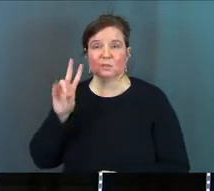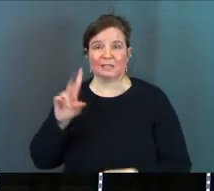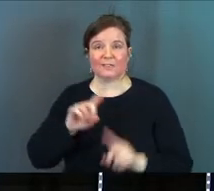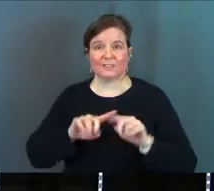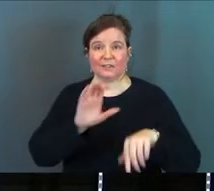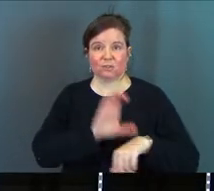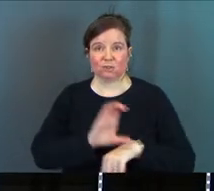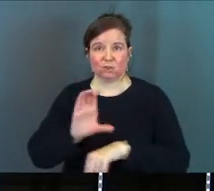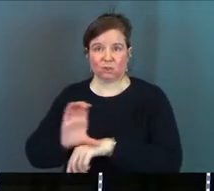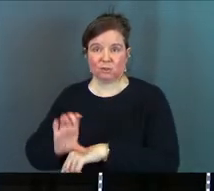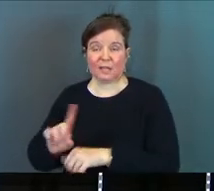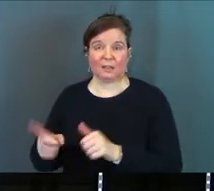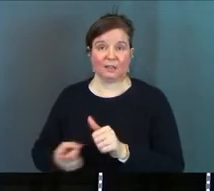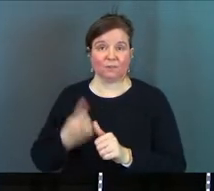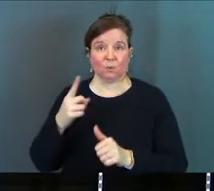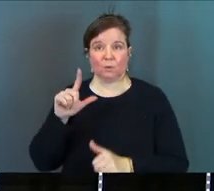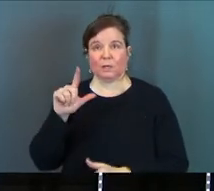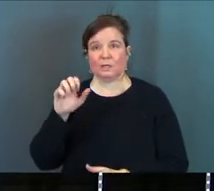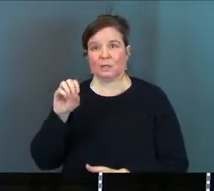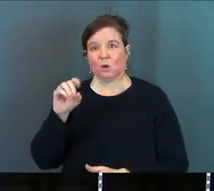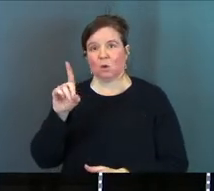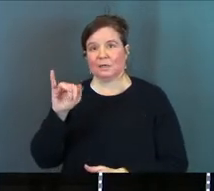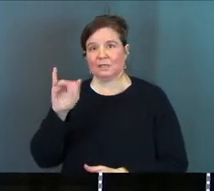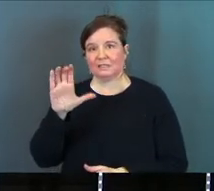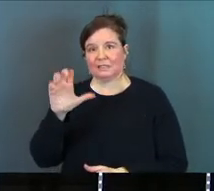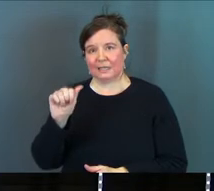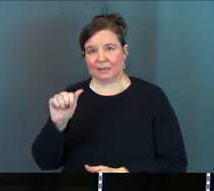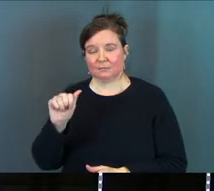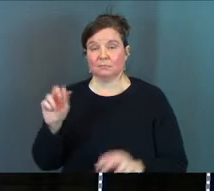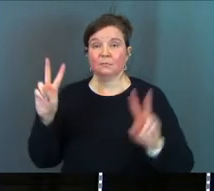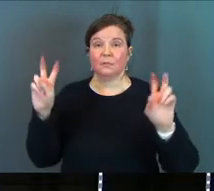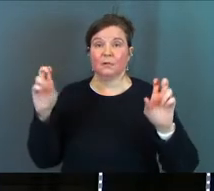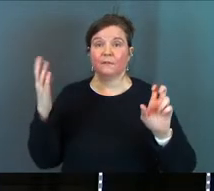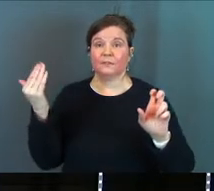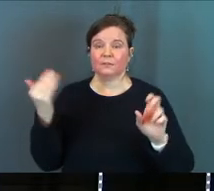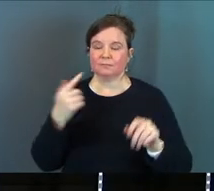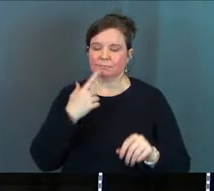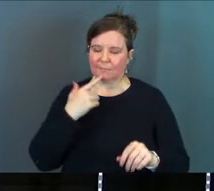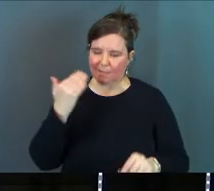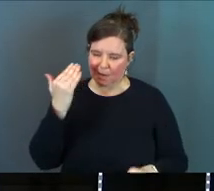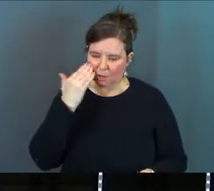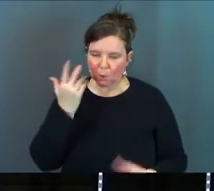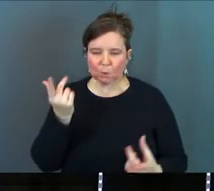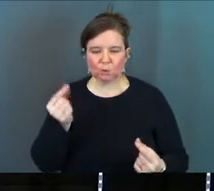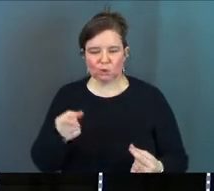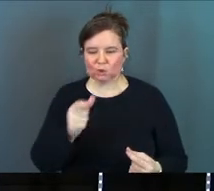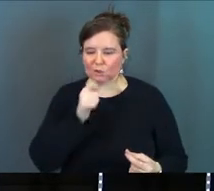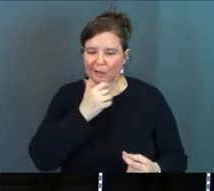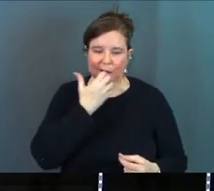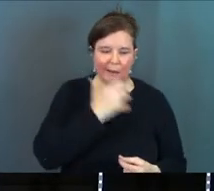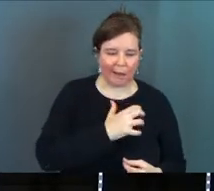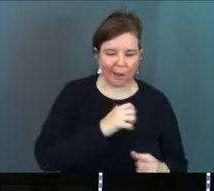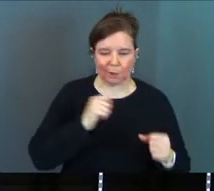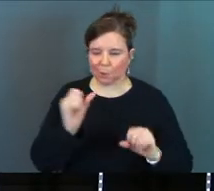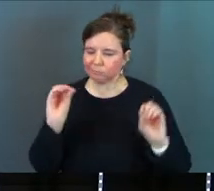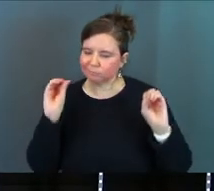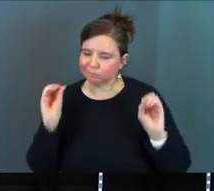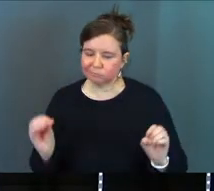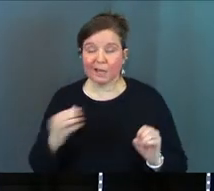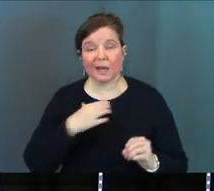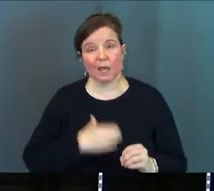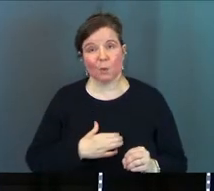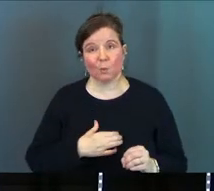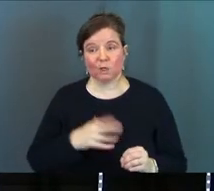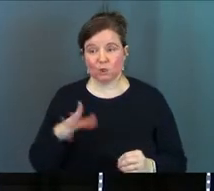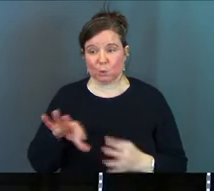and this first one is to Laodicea verse 15 he says I know all the things that you do that you are neither hot nor cold and I wish